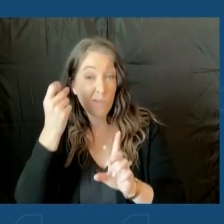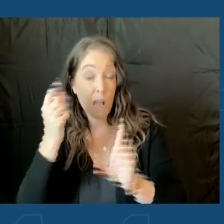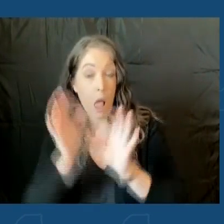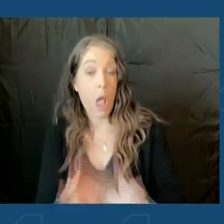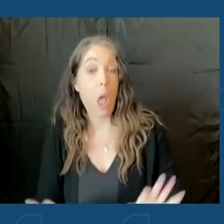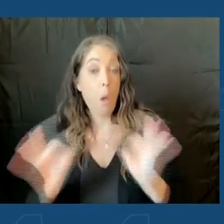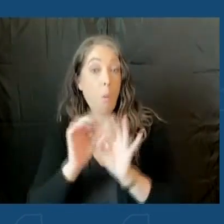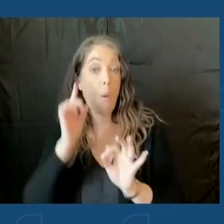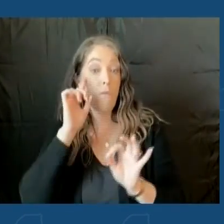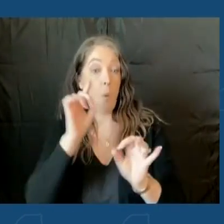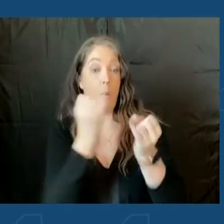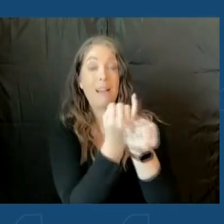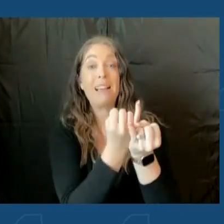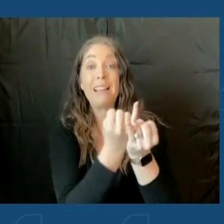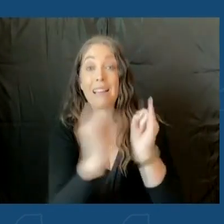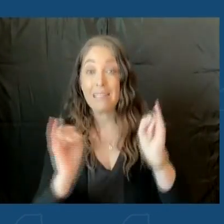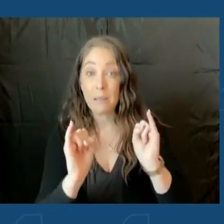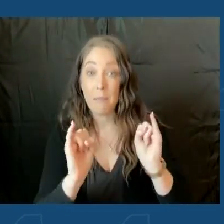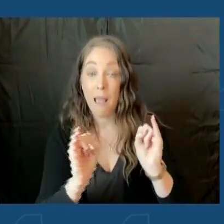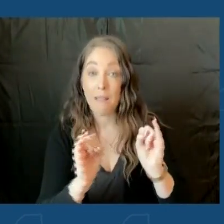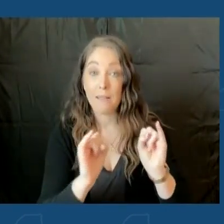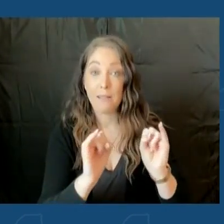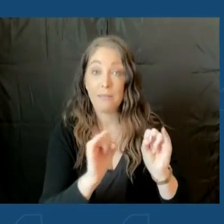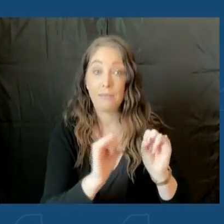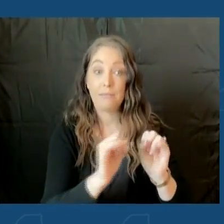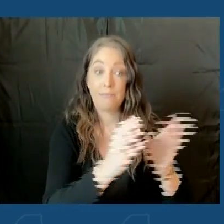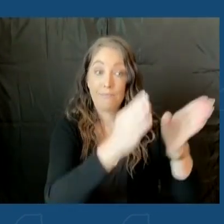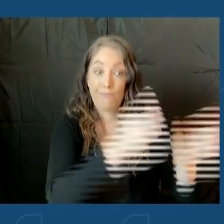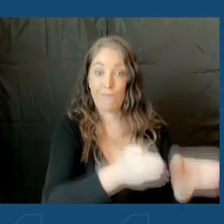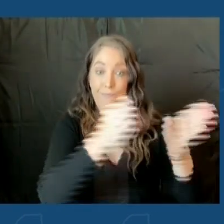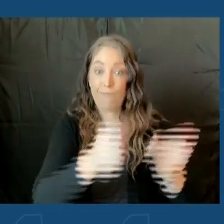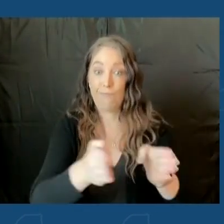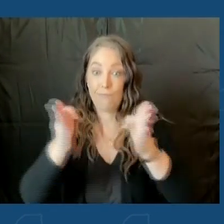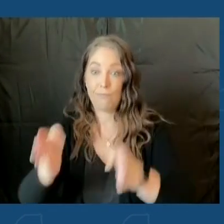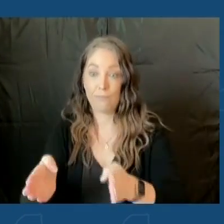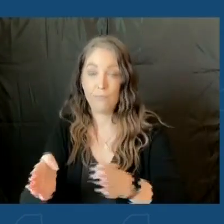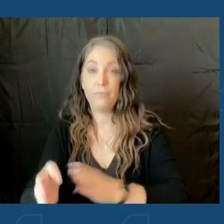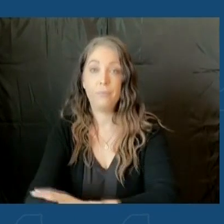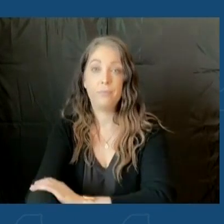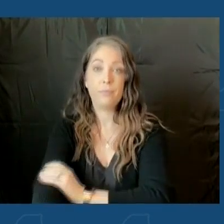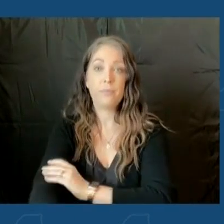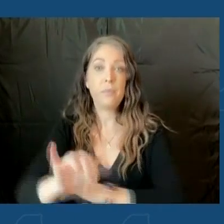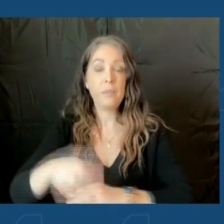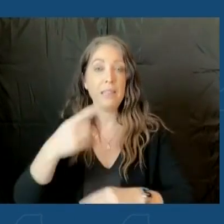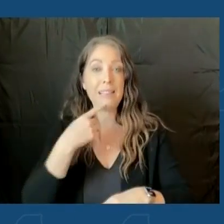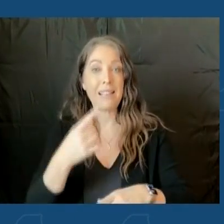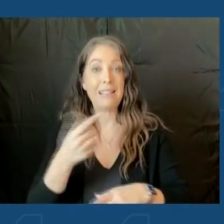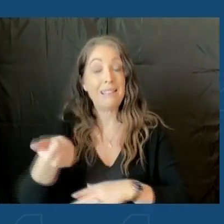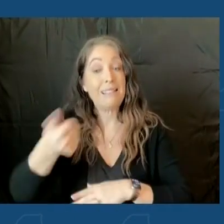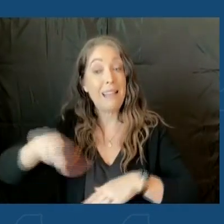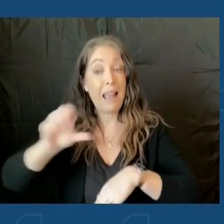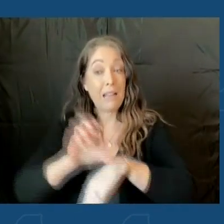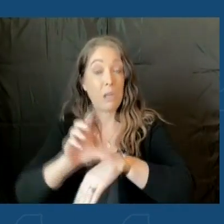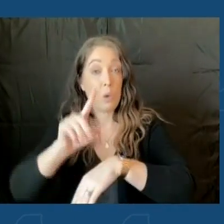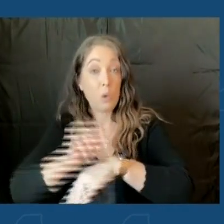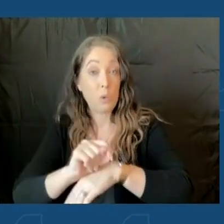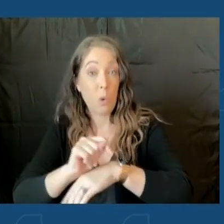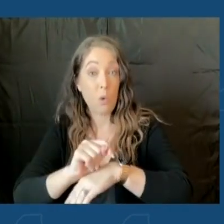entities are selected. The RFP specifically says that any consulting firm that was involved in